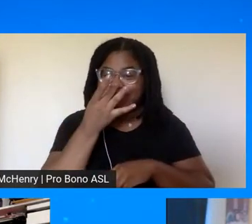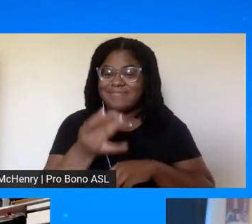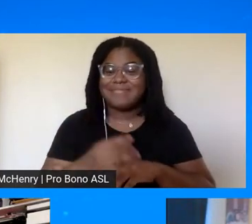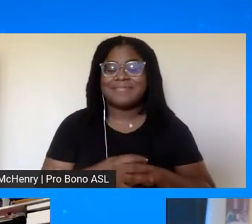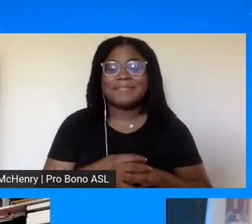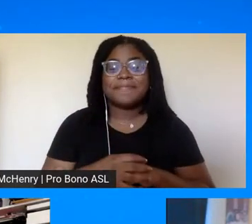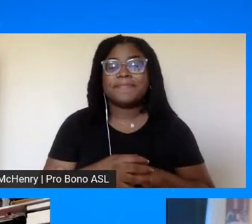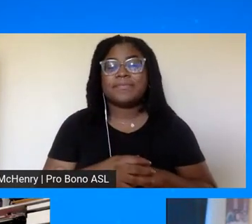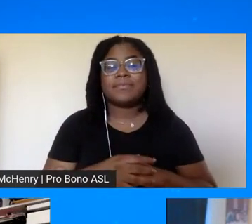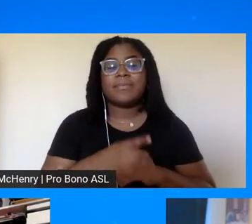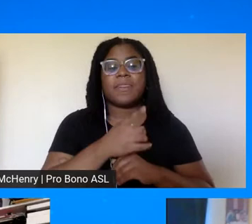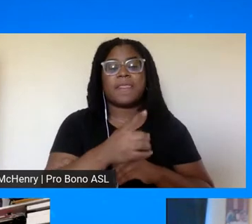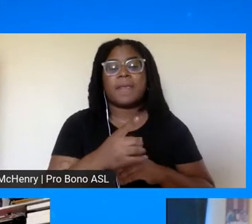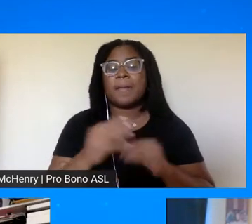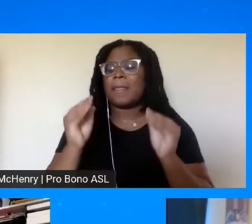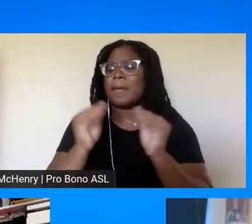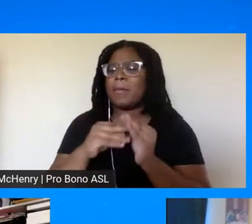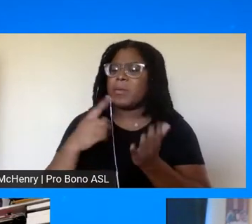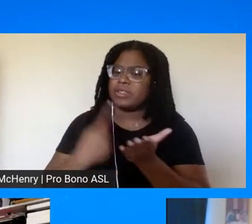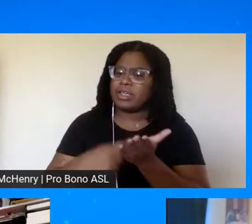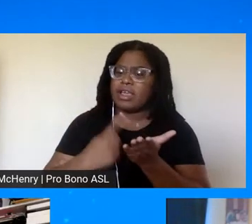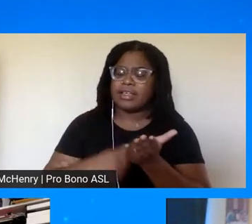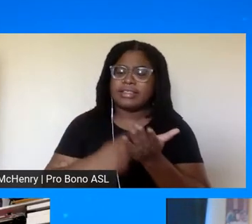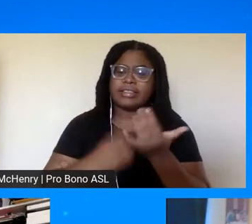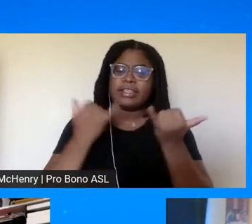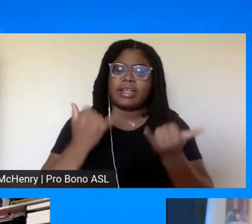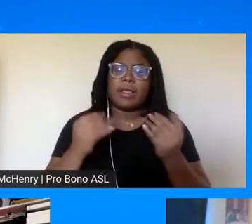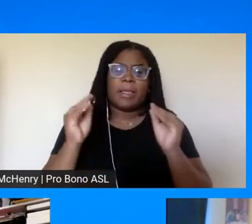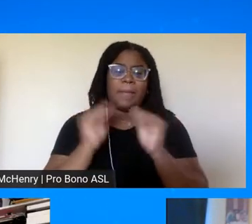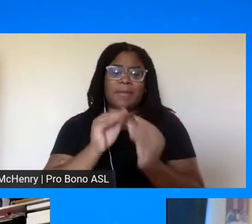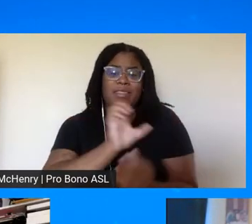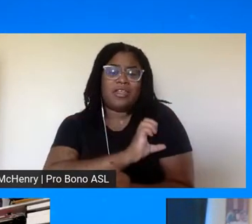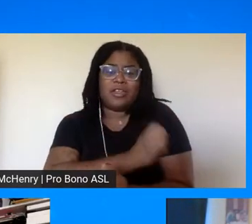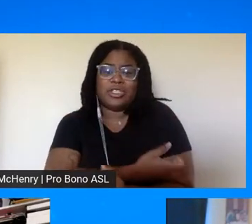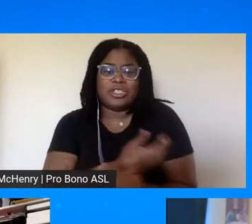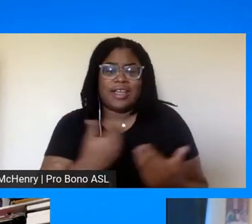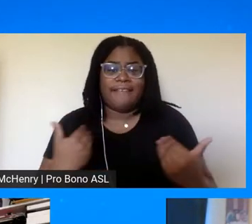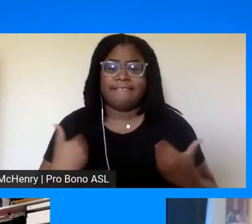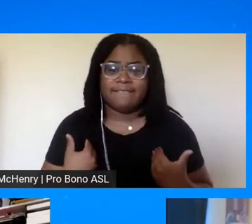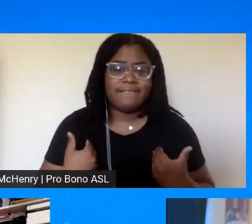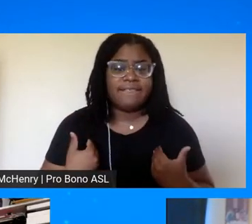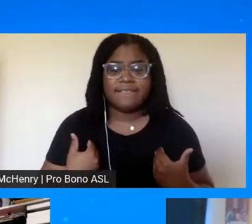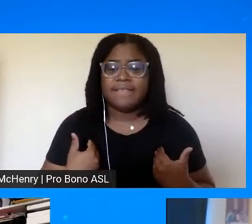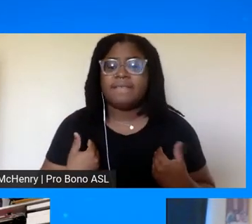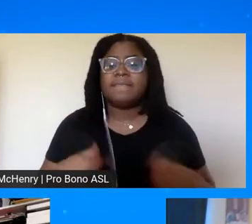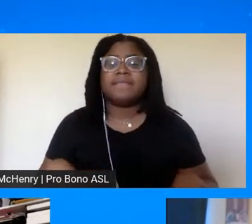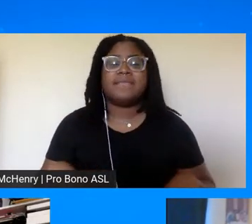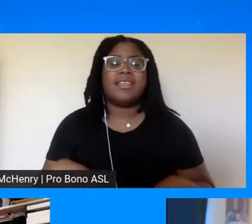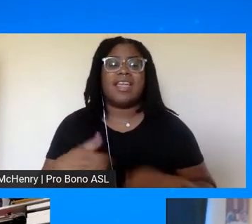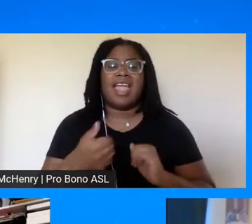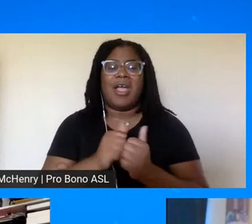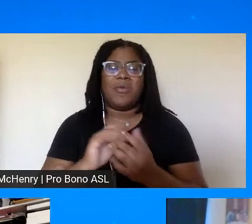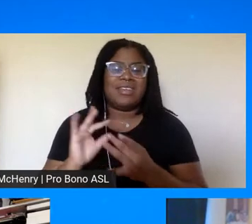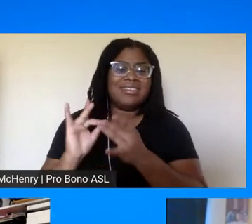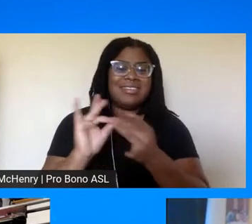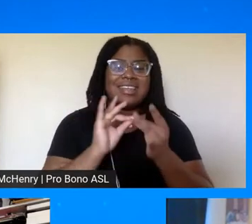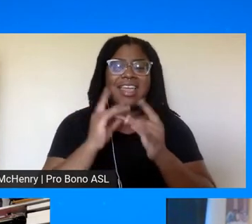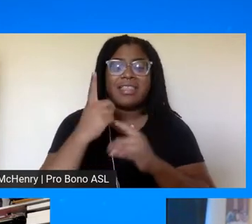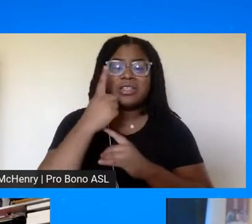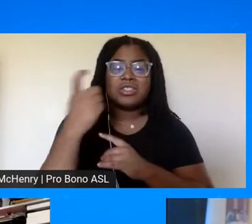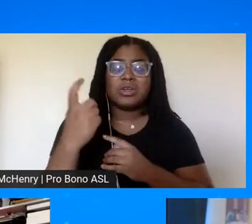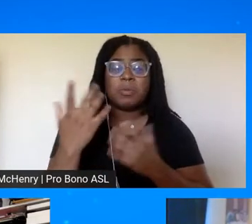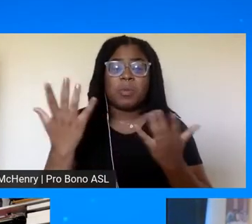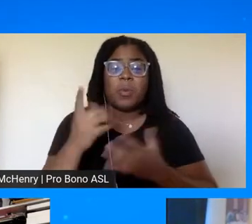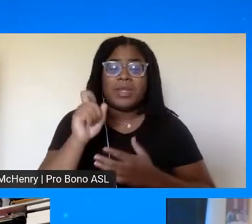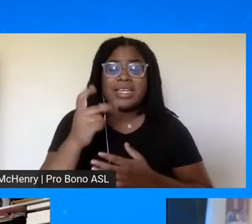the more we're talking today the more energized i'm becoming around how we can connect this dream to what we need to see